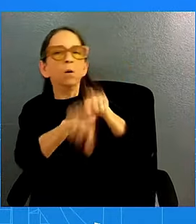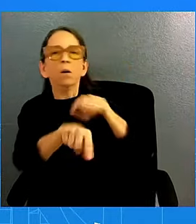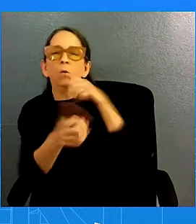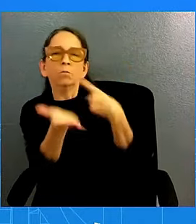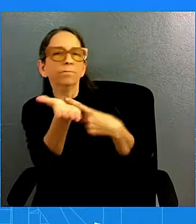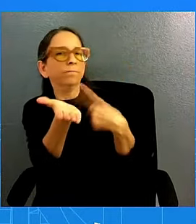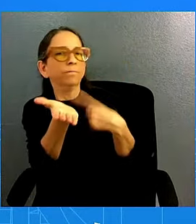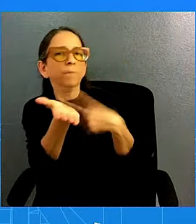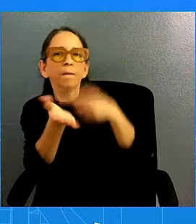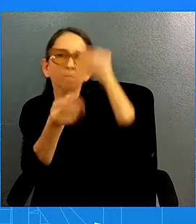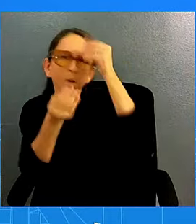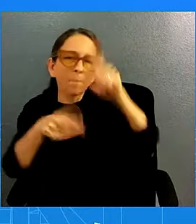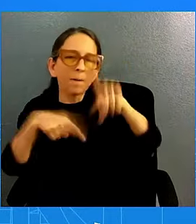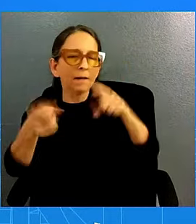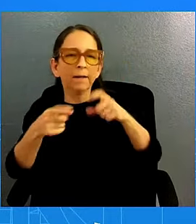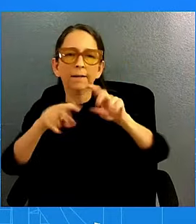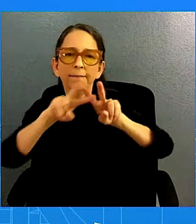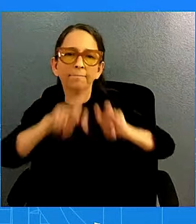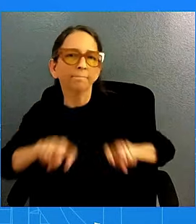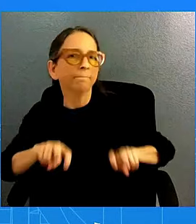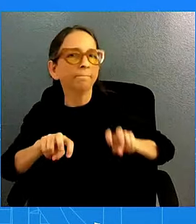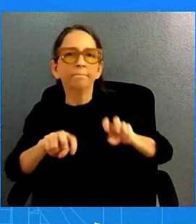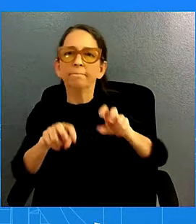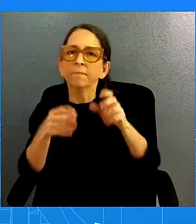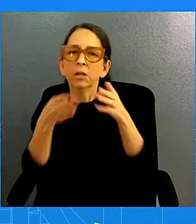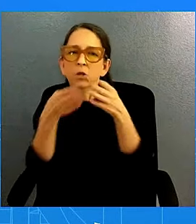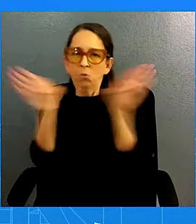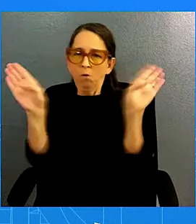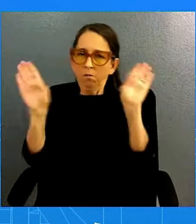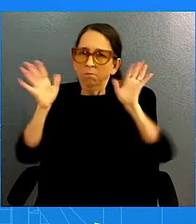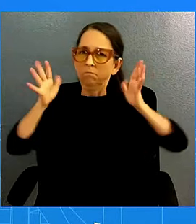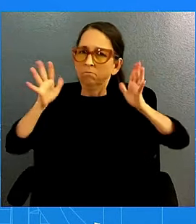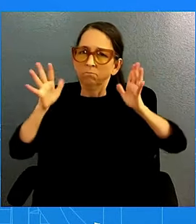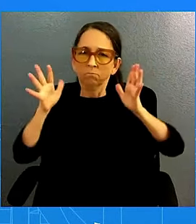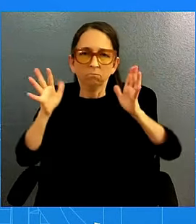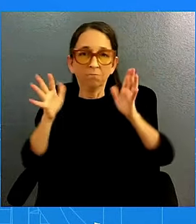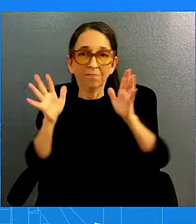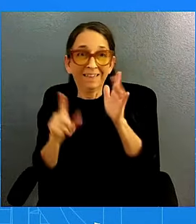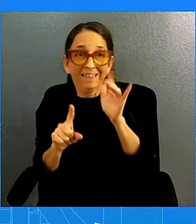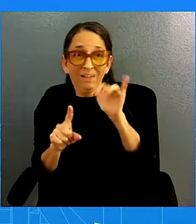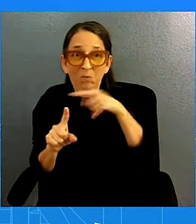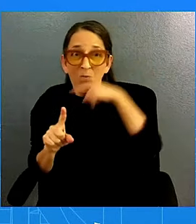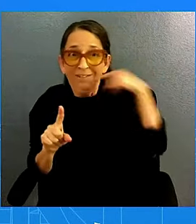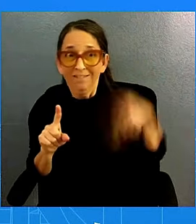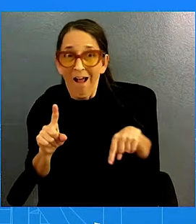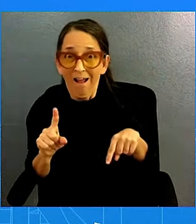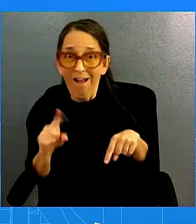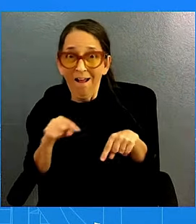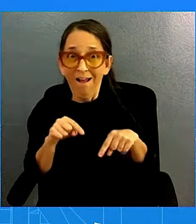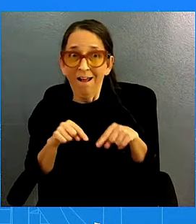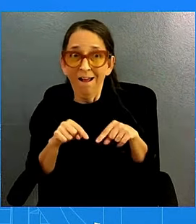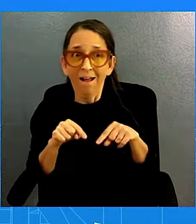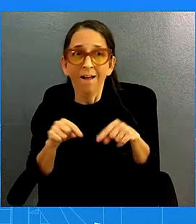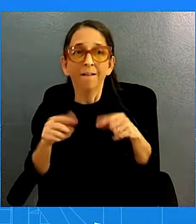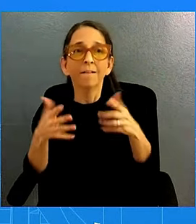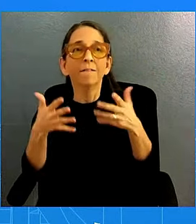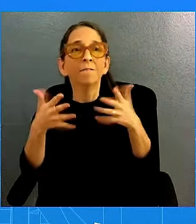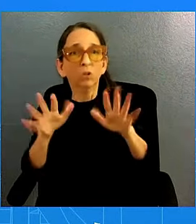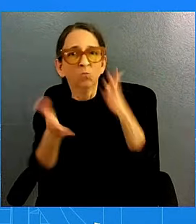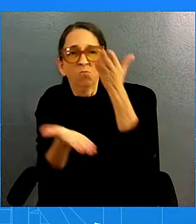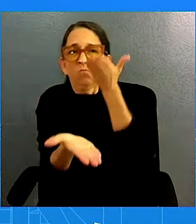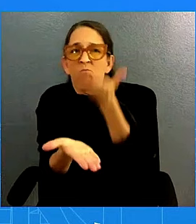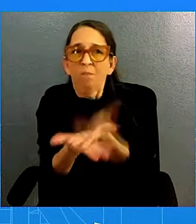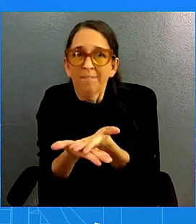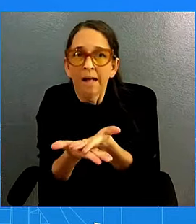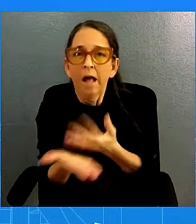and we've talked about this before, Russia has proven adept and certainly interested in